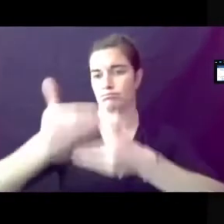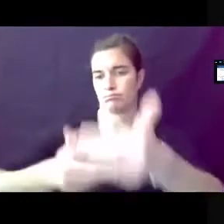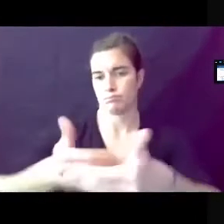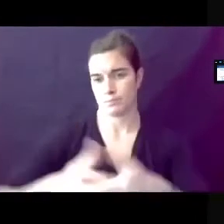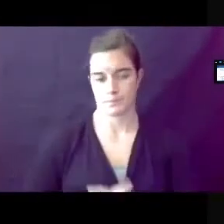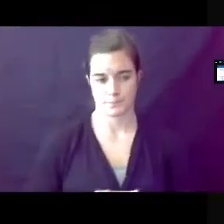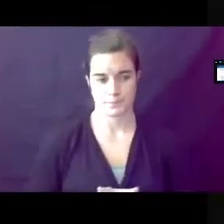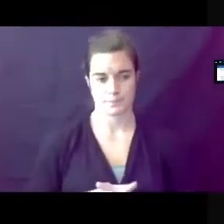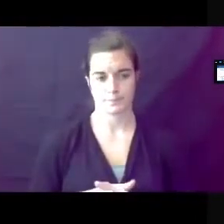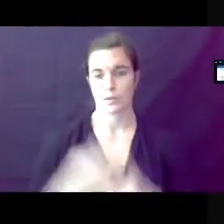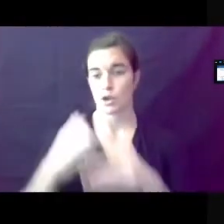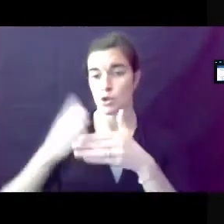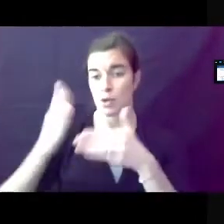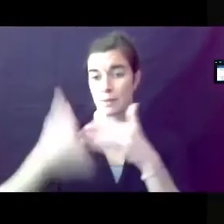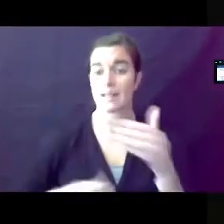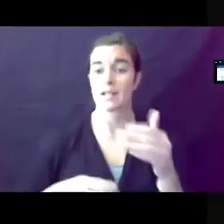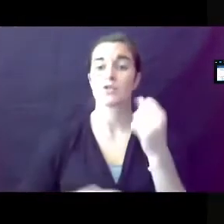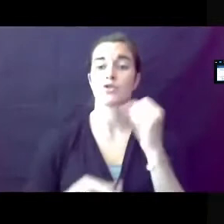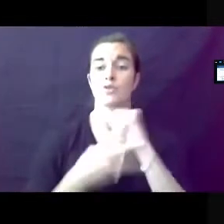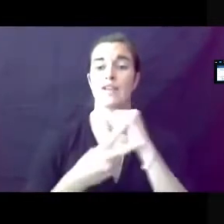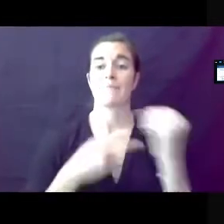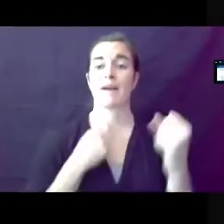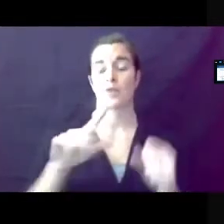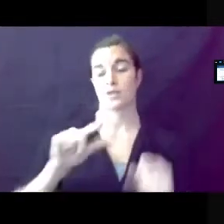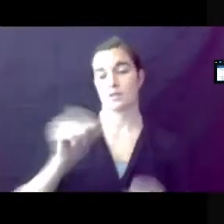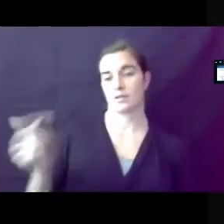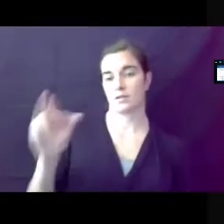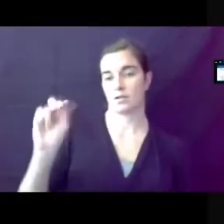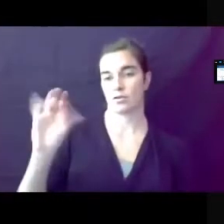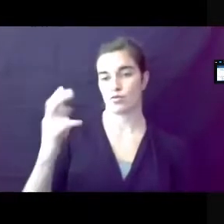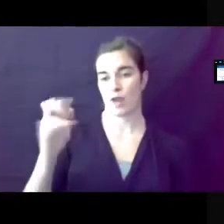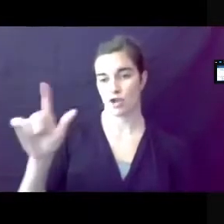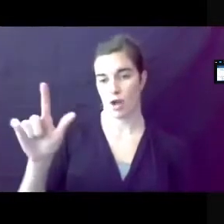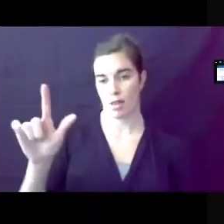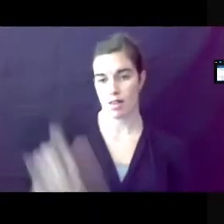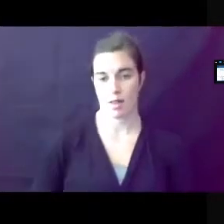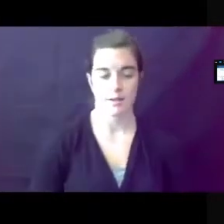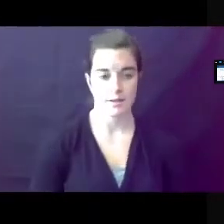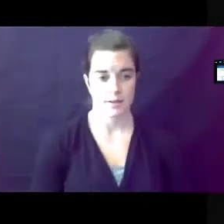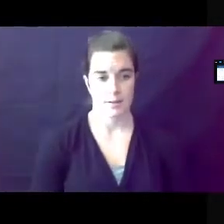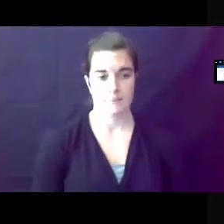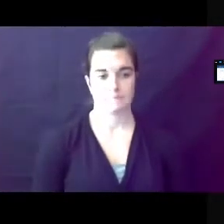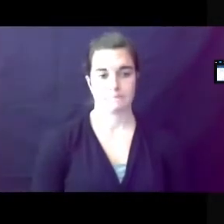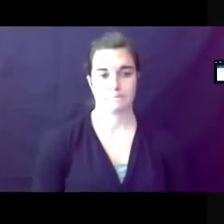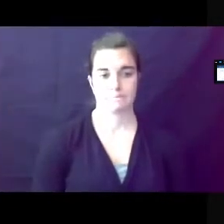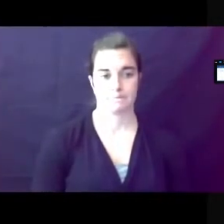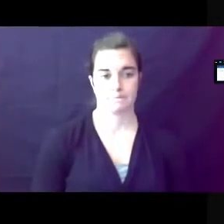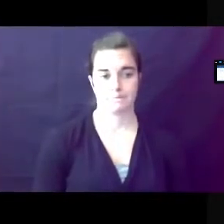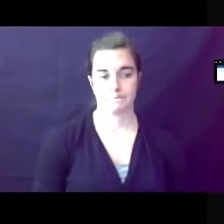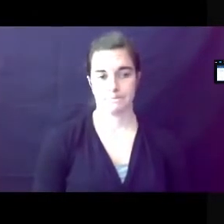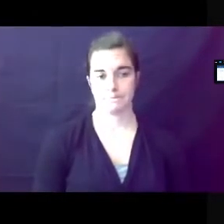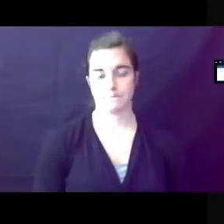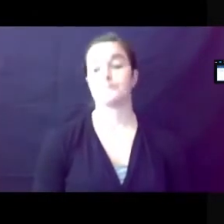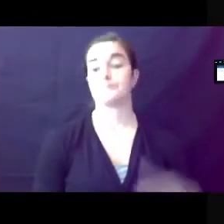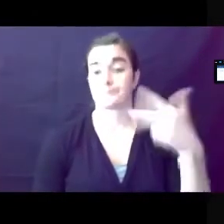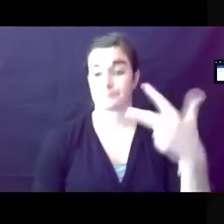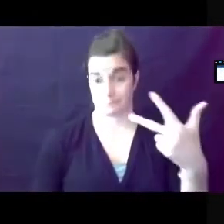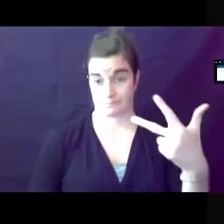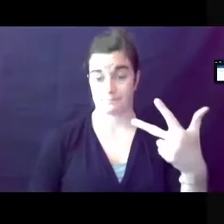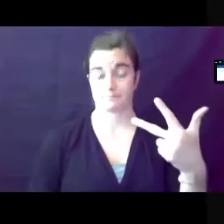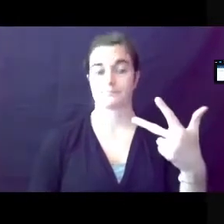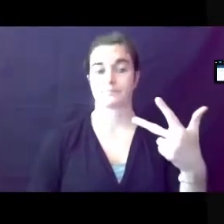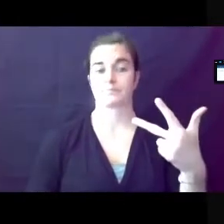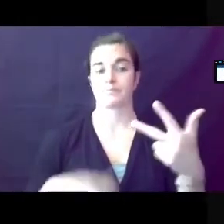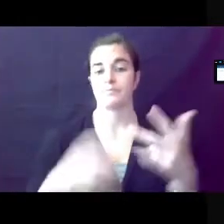To save my voice, I'm going to turn it over to Rachel for a section here. Rachel? All right. So next we have Article